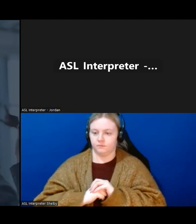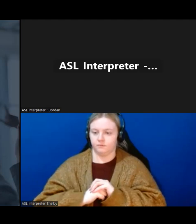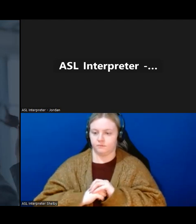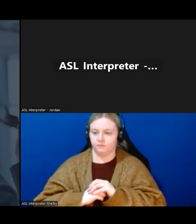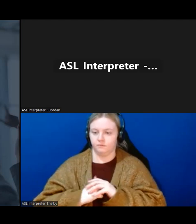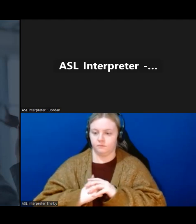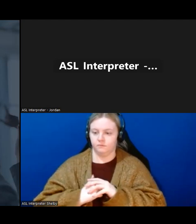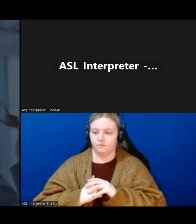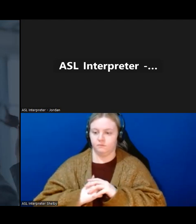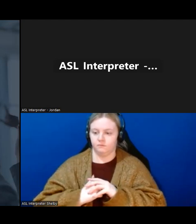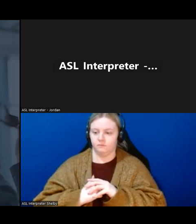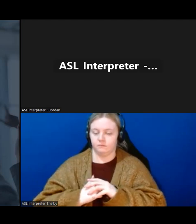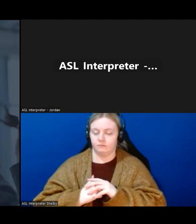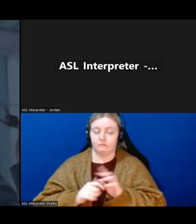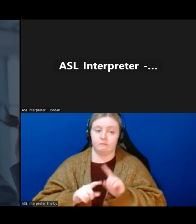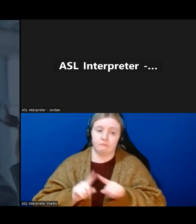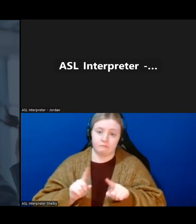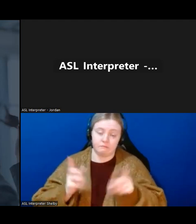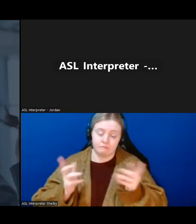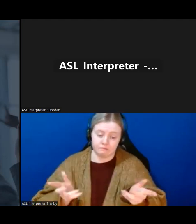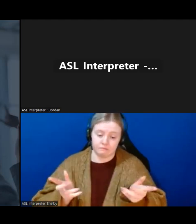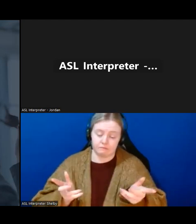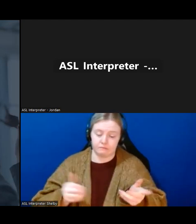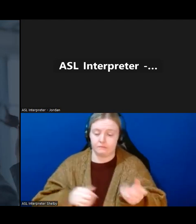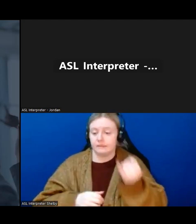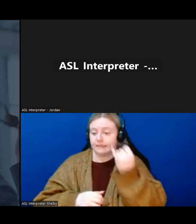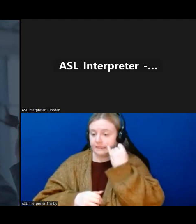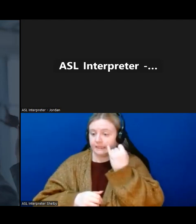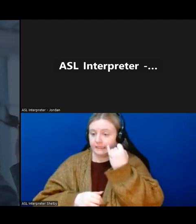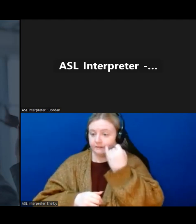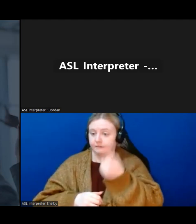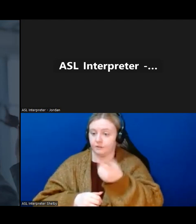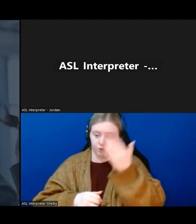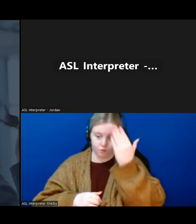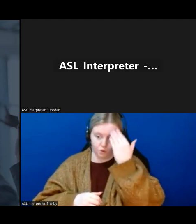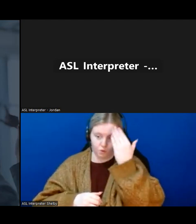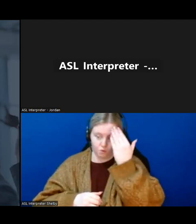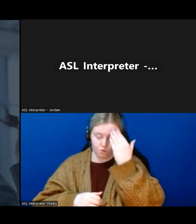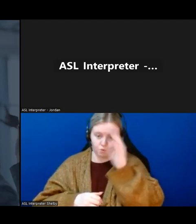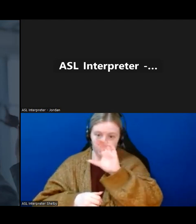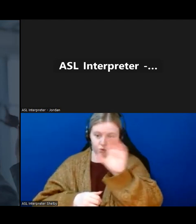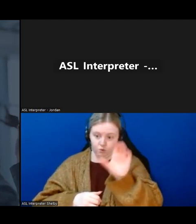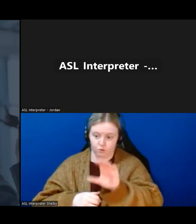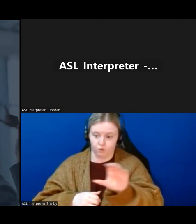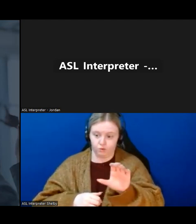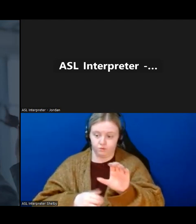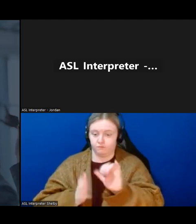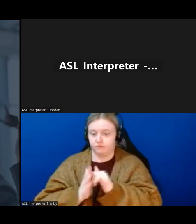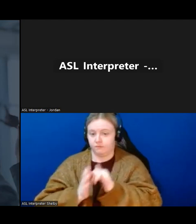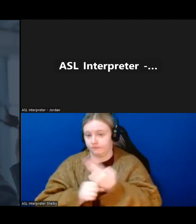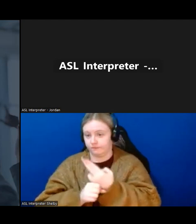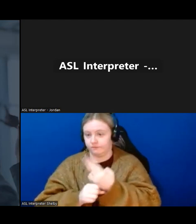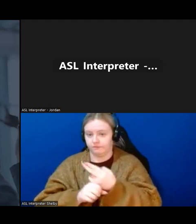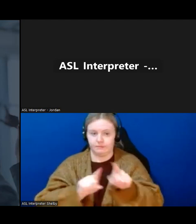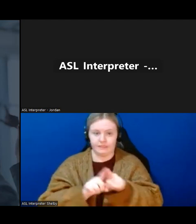That said, if you know how to use Zoom, like as we're all on the call